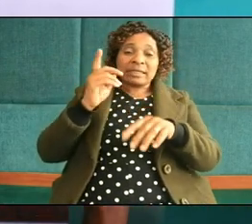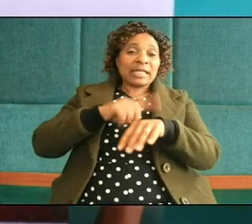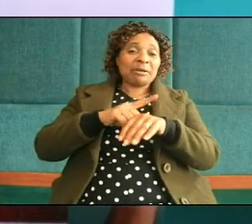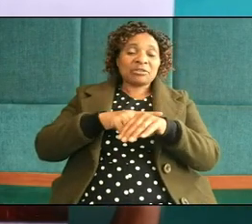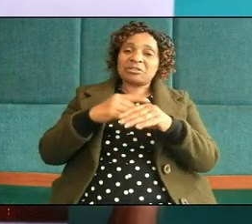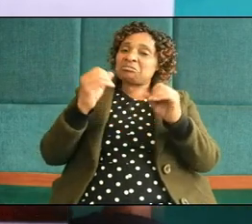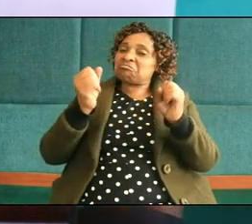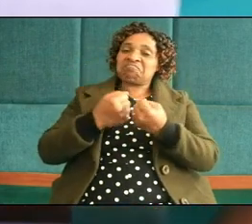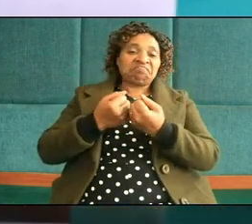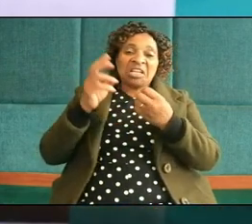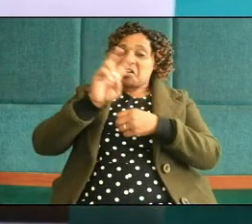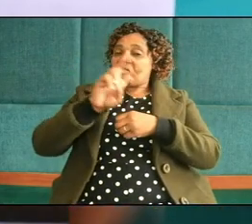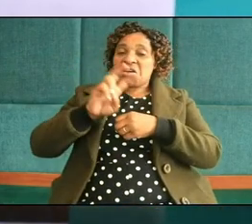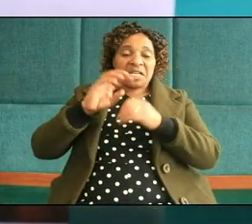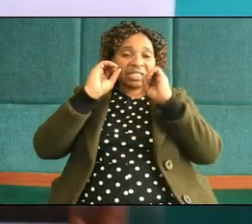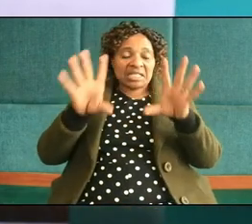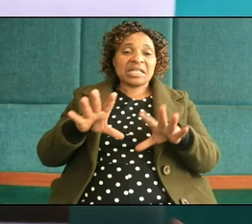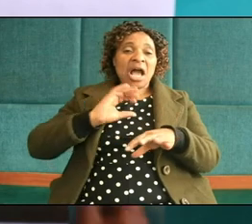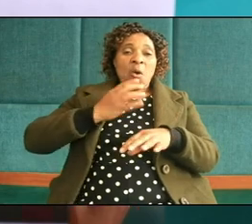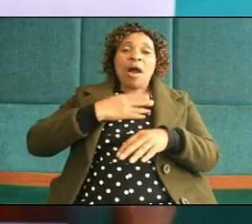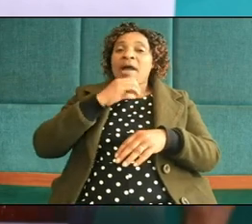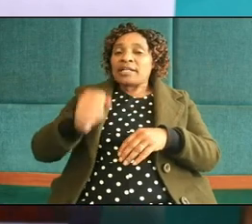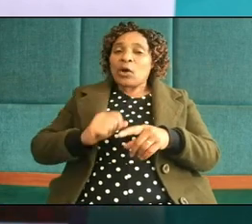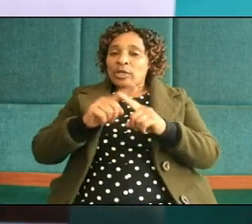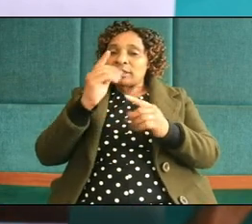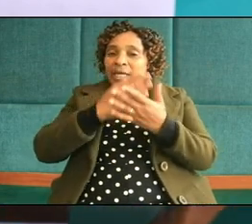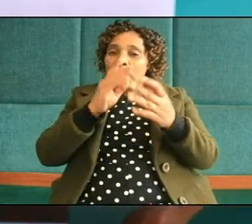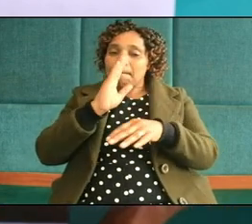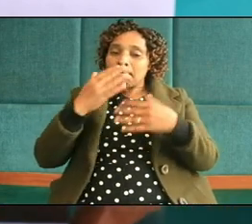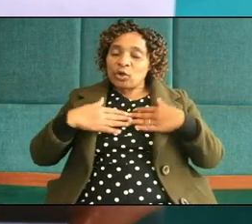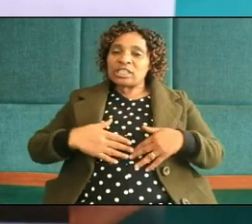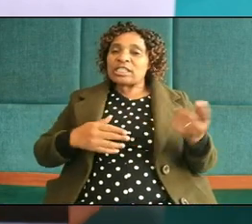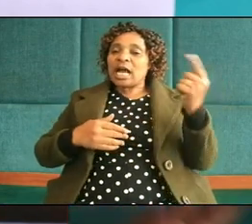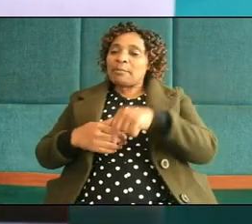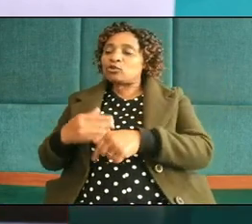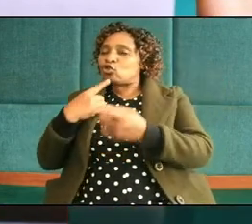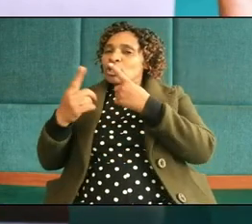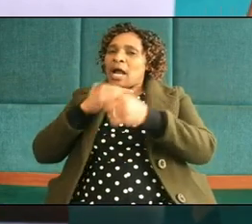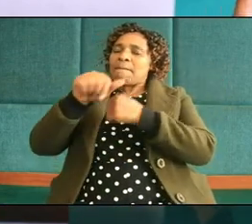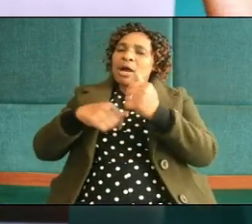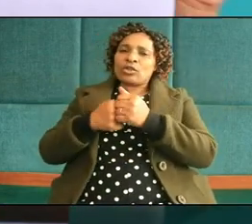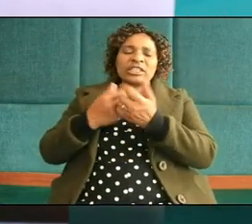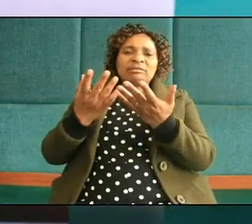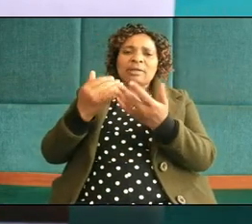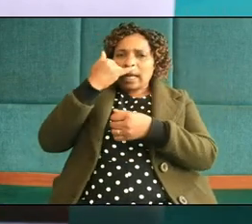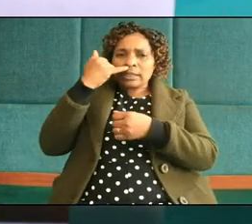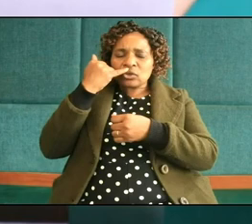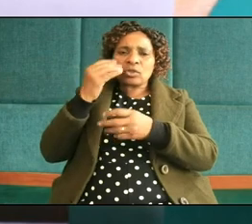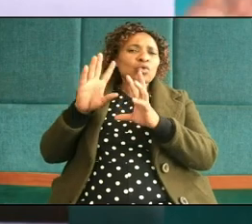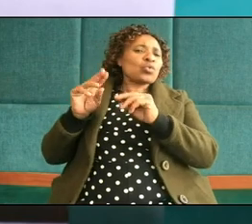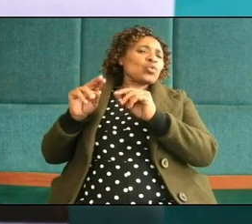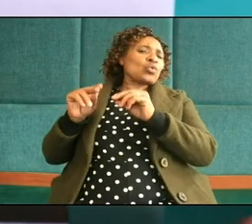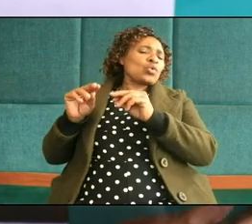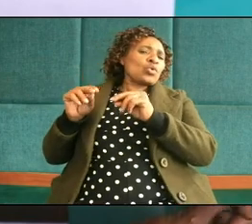we do not recognize it our elders when somebody comes when he wants to talk about abuse no no no this